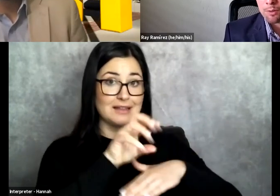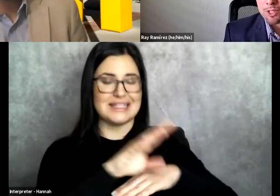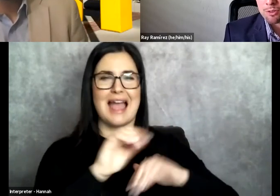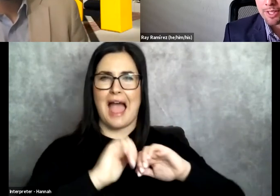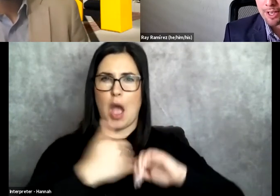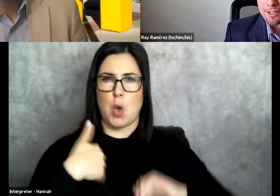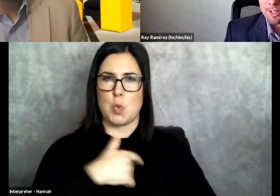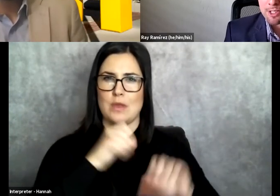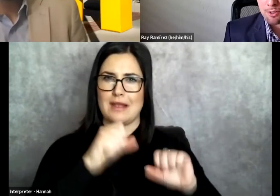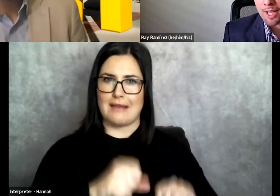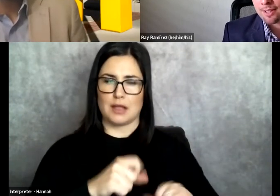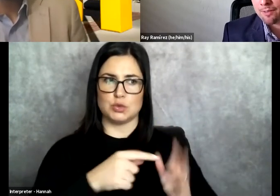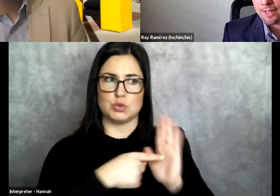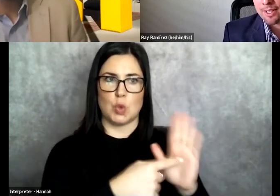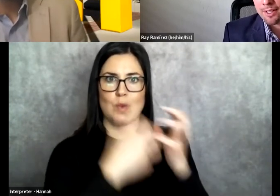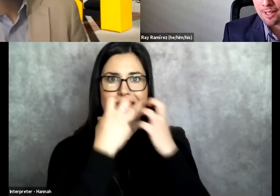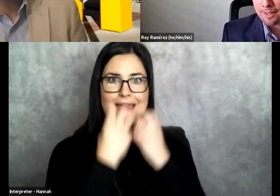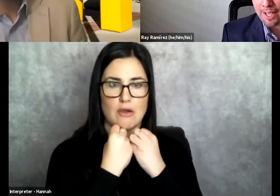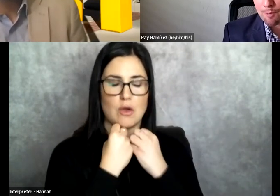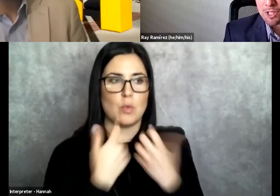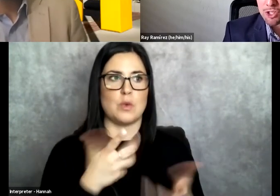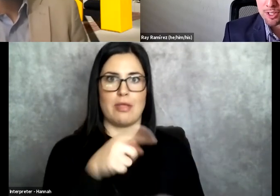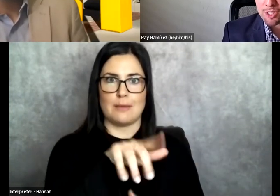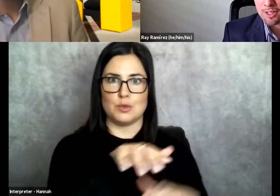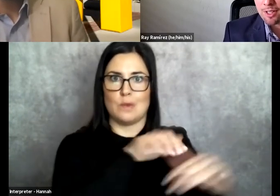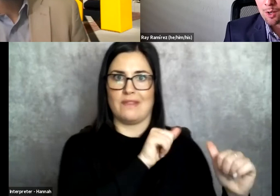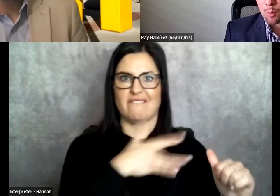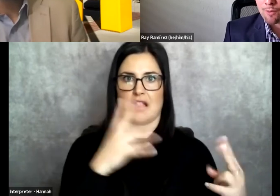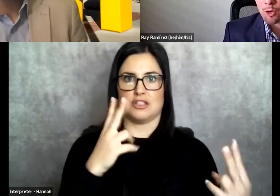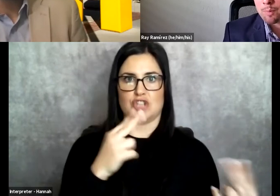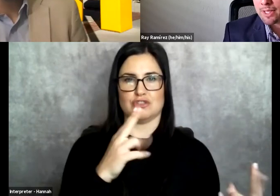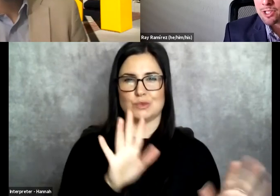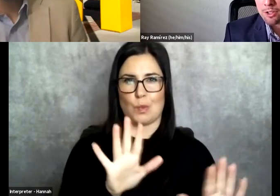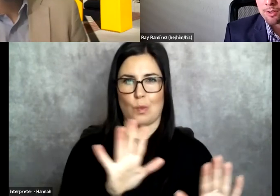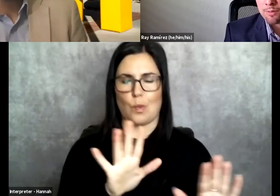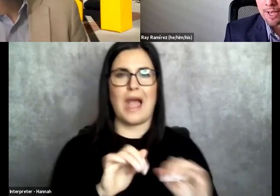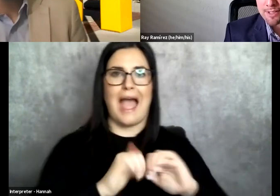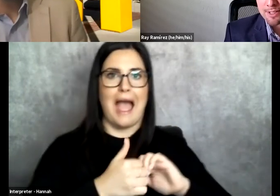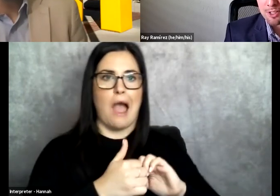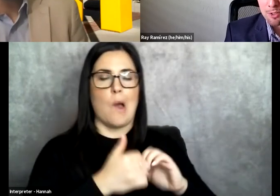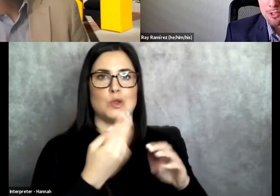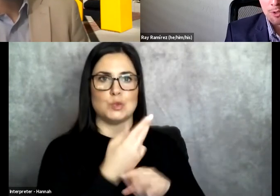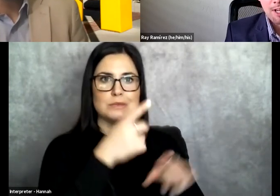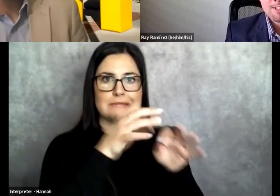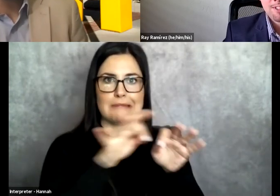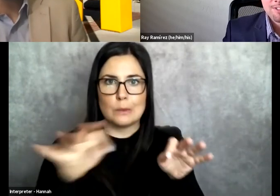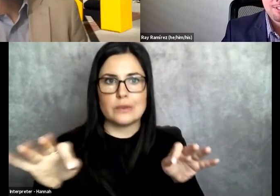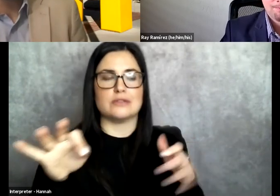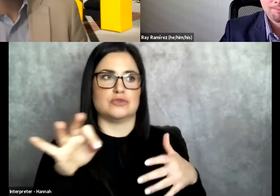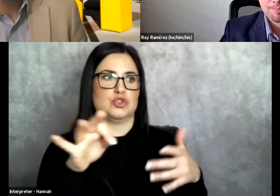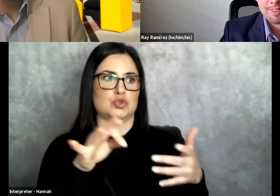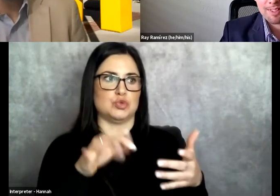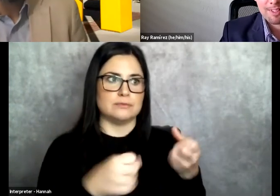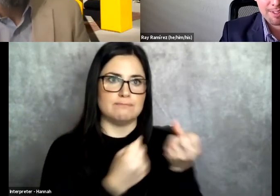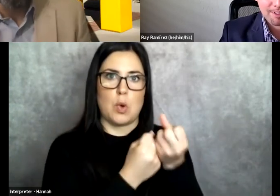help them feel we truly care so they do not leave thinking they have been judged? What verbiage do you advise us to use or not to use?